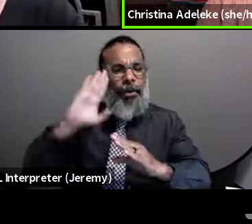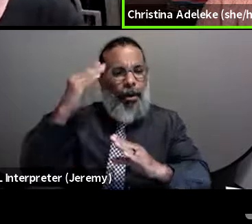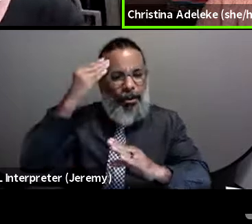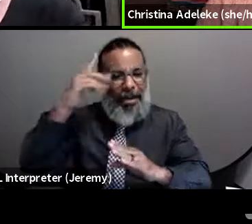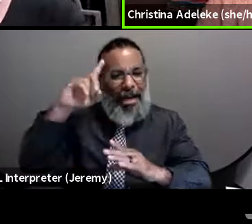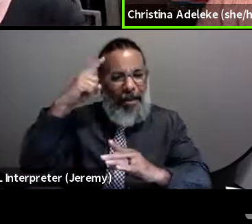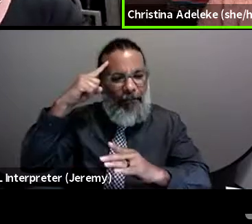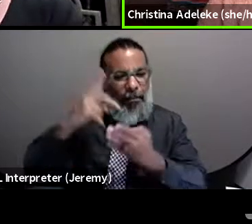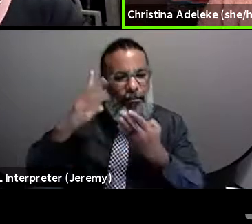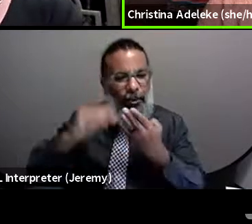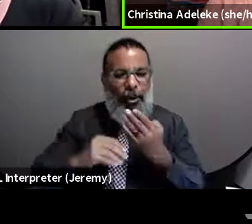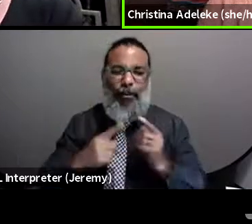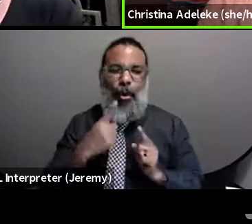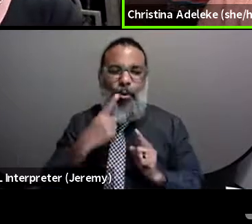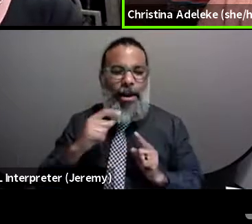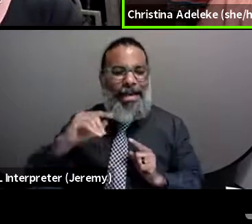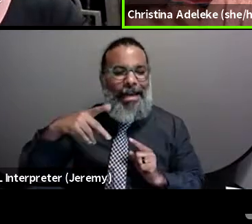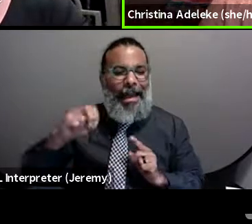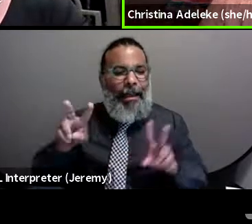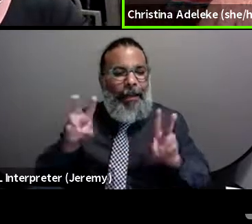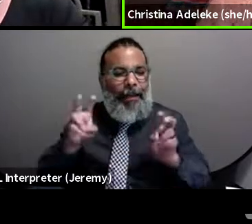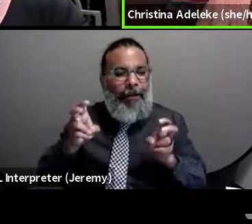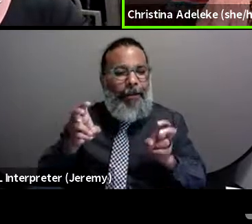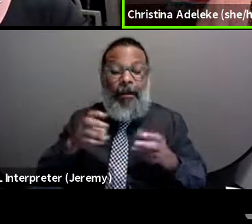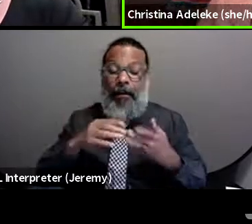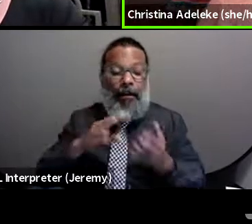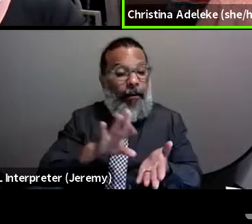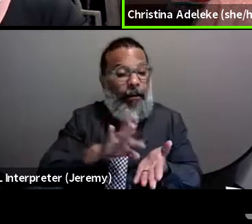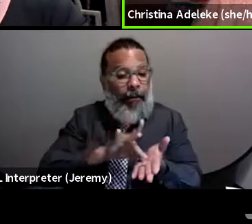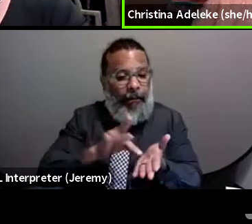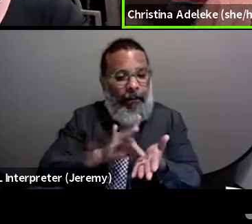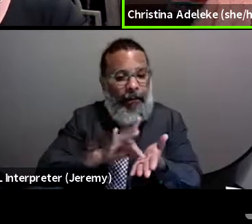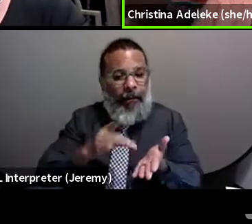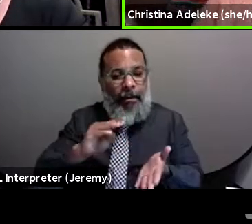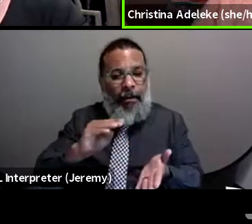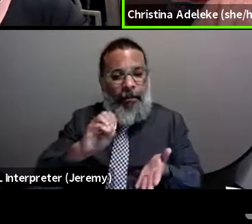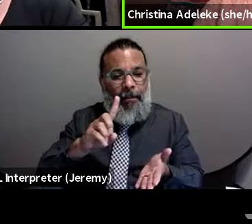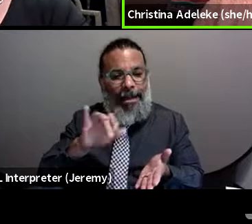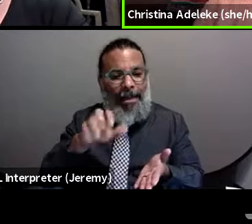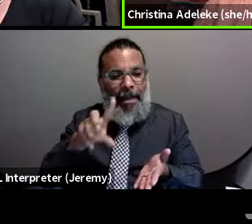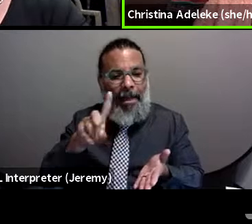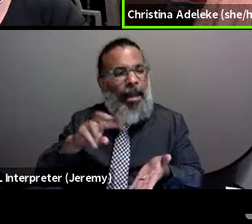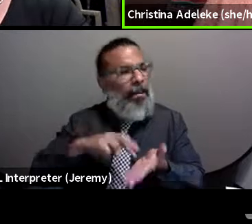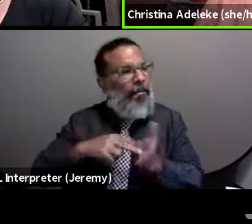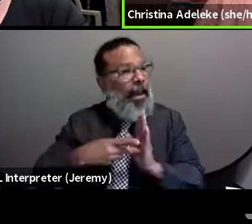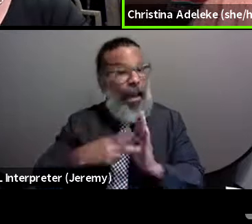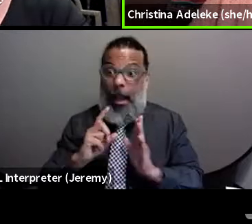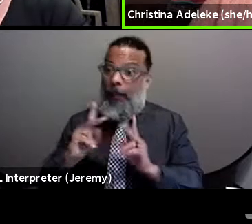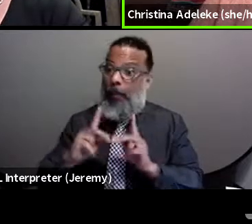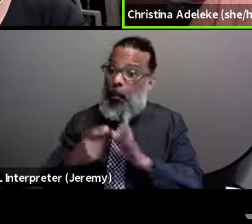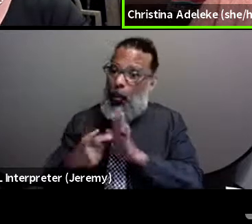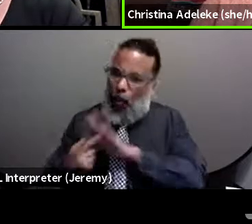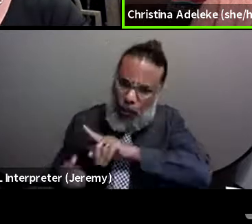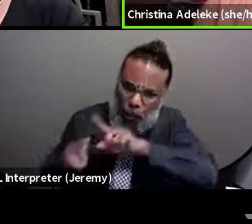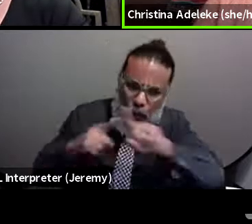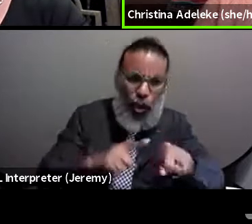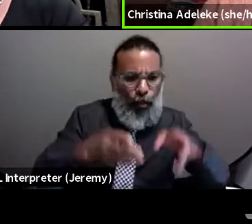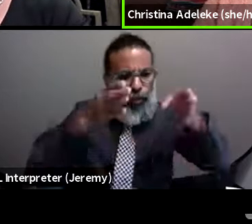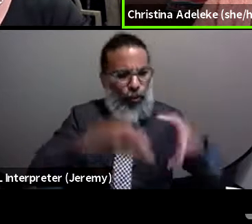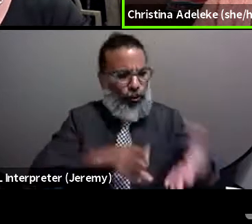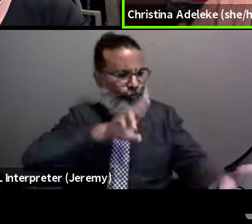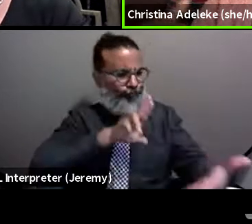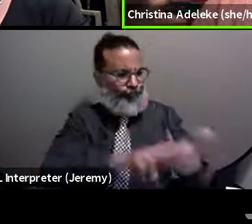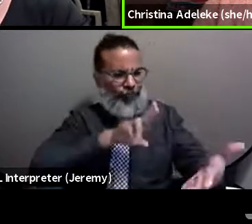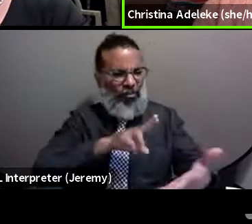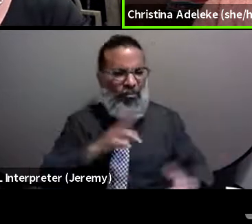programs, whether it be Medicaid and requiring folks to come in person to sign something. And it's like, why do we need to be